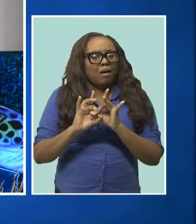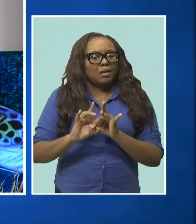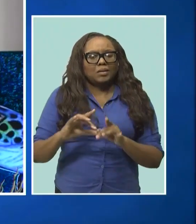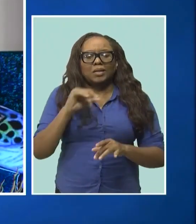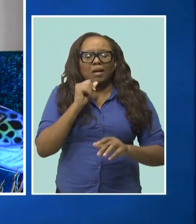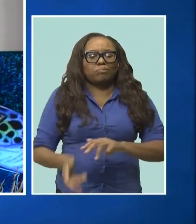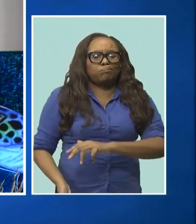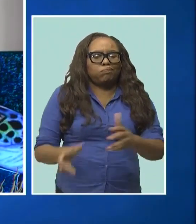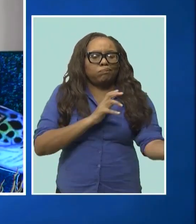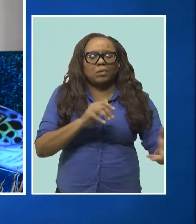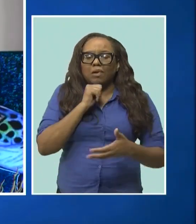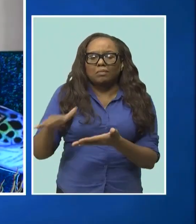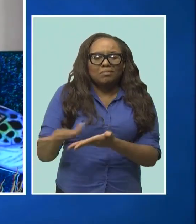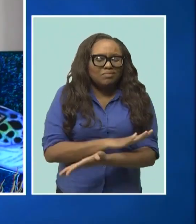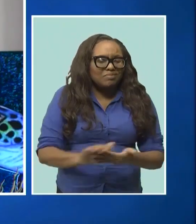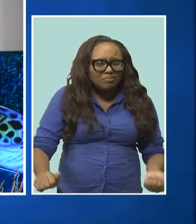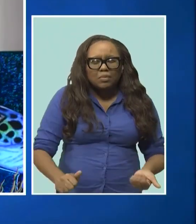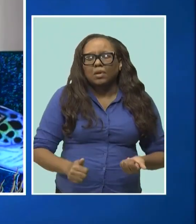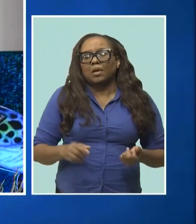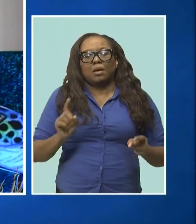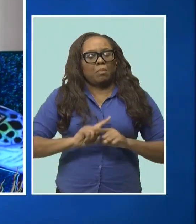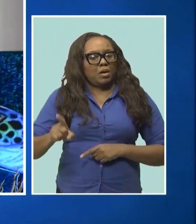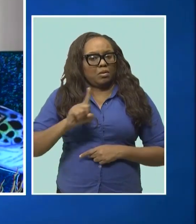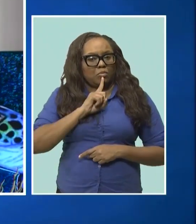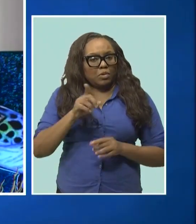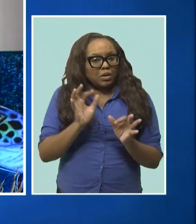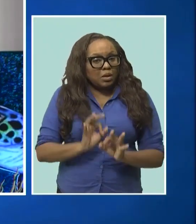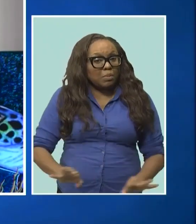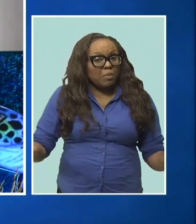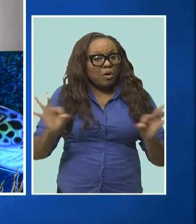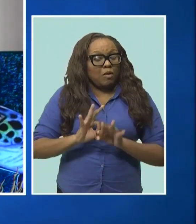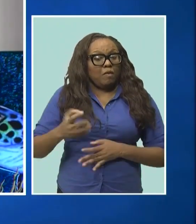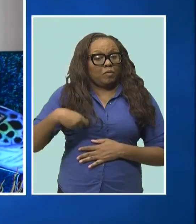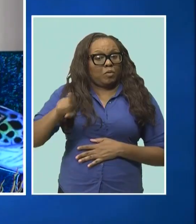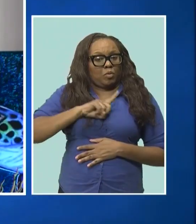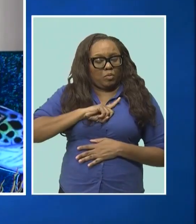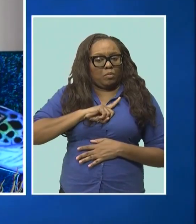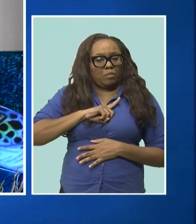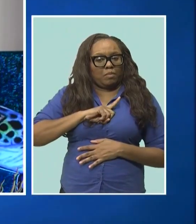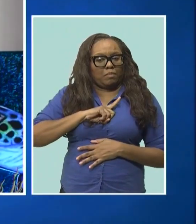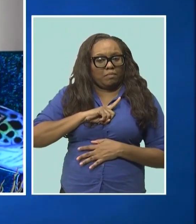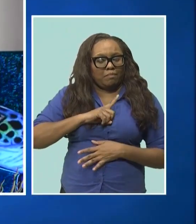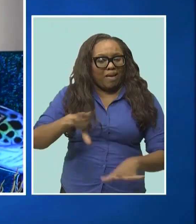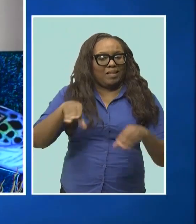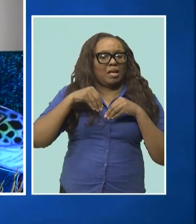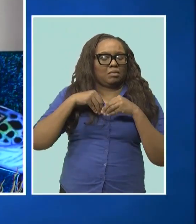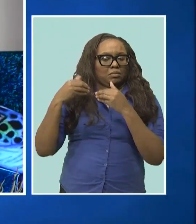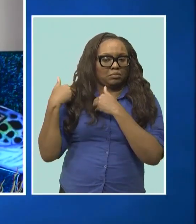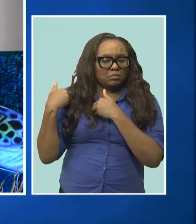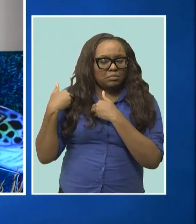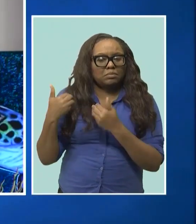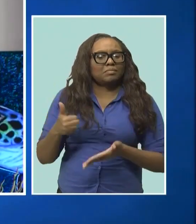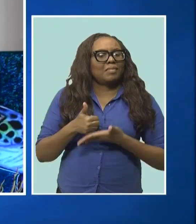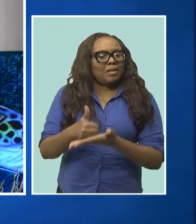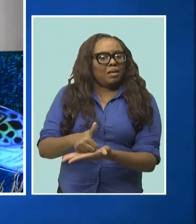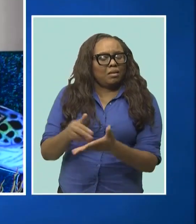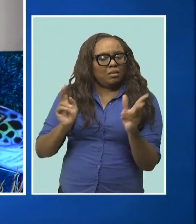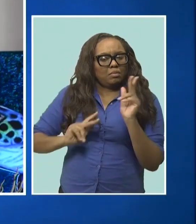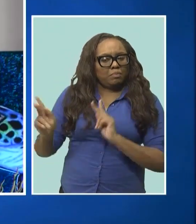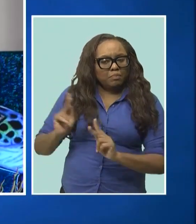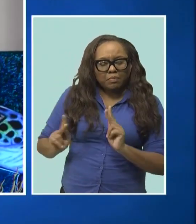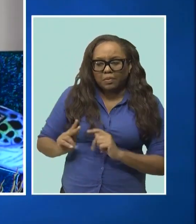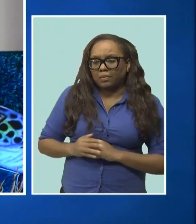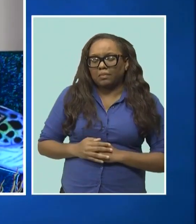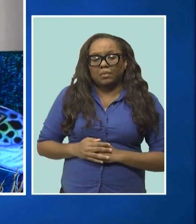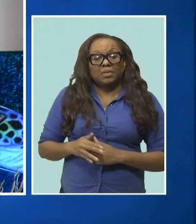that contribute to climate change. It is within our hands to occupy the voices of the most vulnerable who bear the brunt of